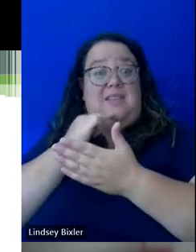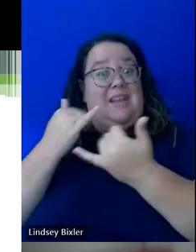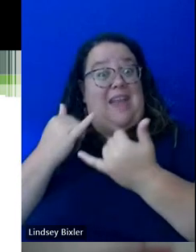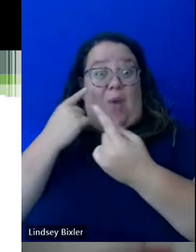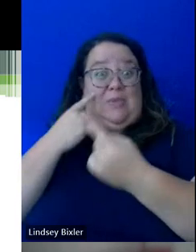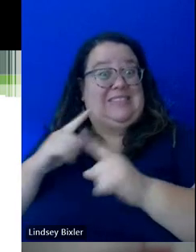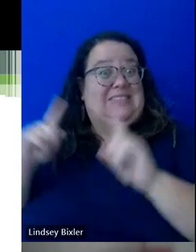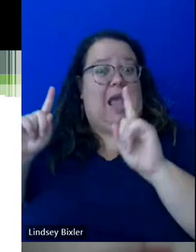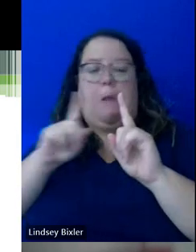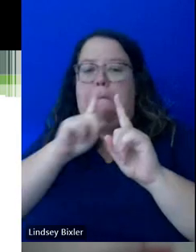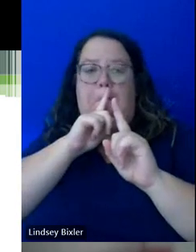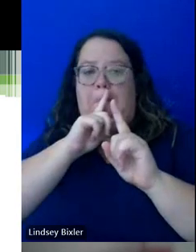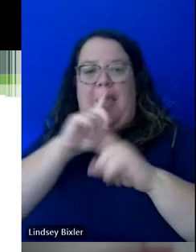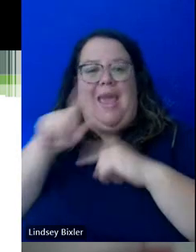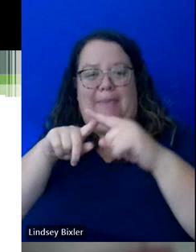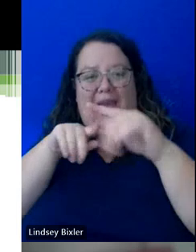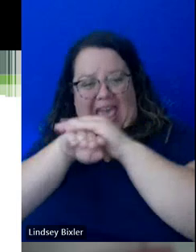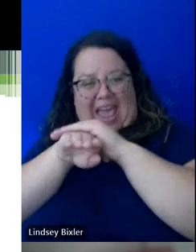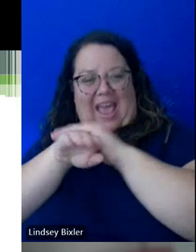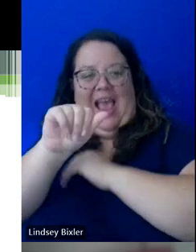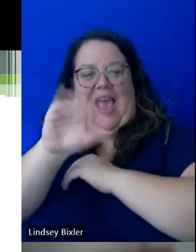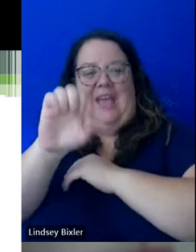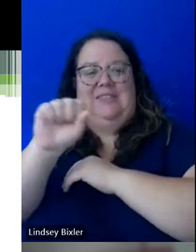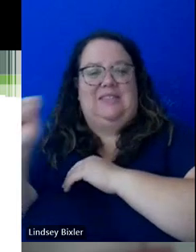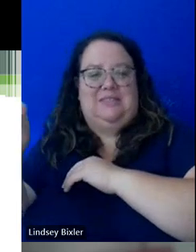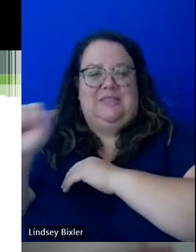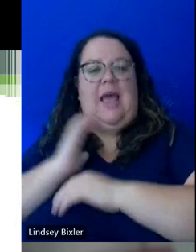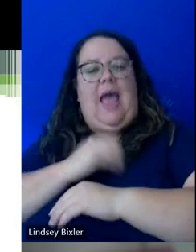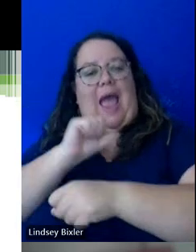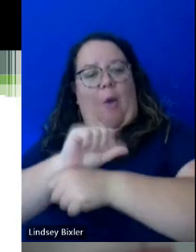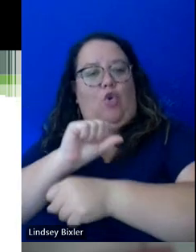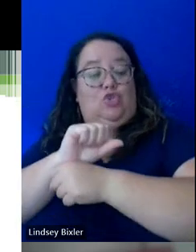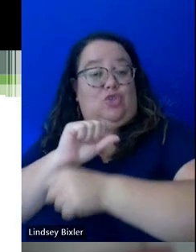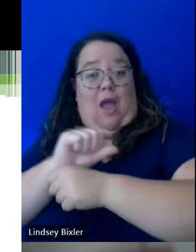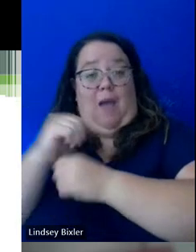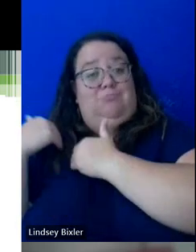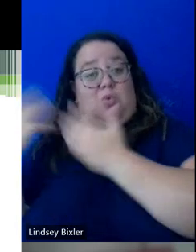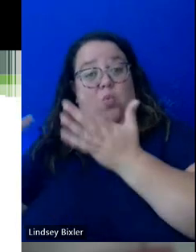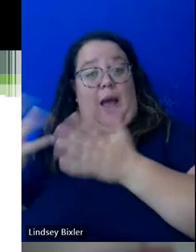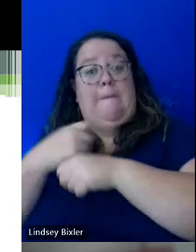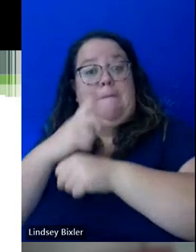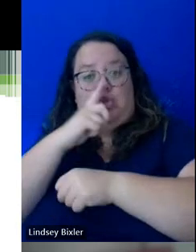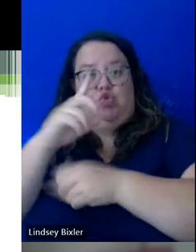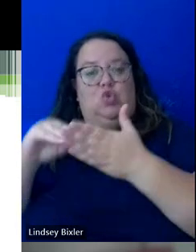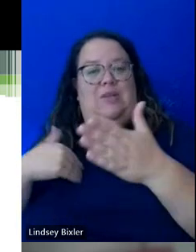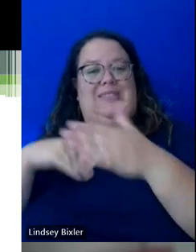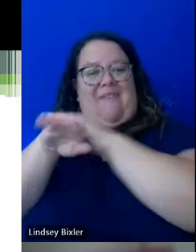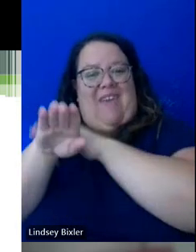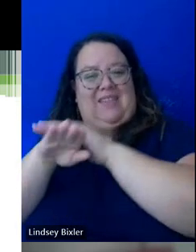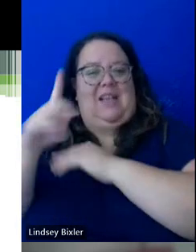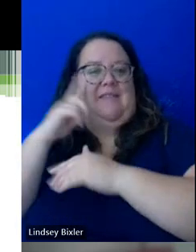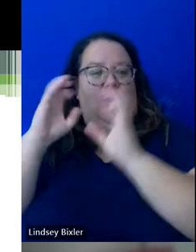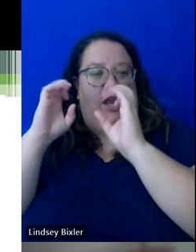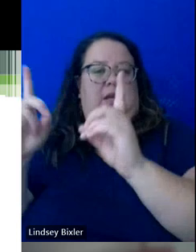It's completely about access. And so our job is to make sure that the students have access to the education